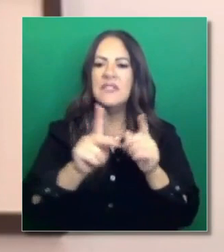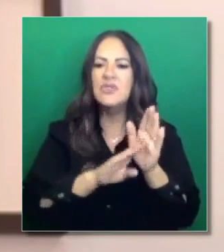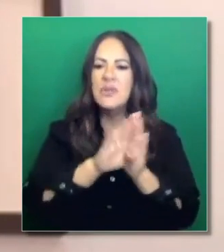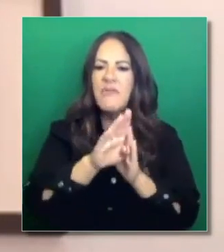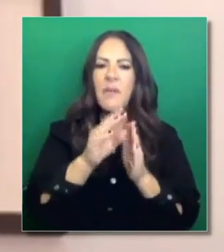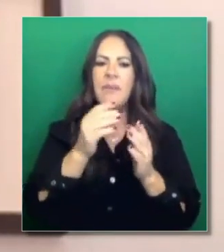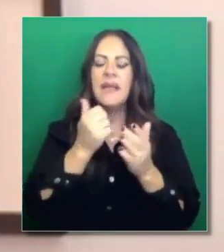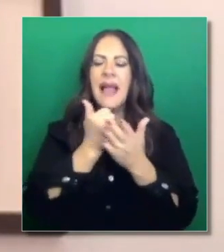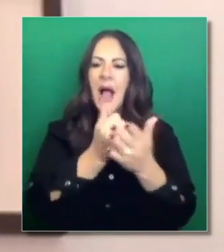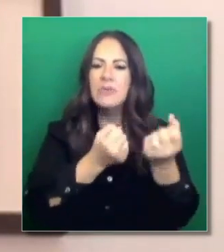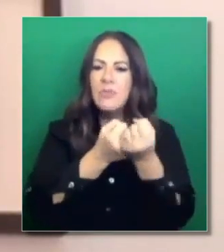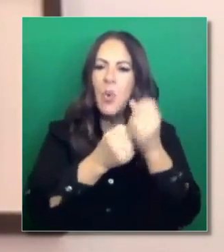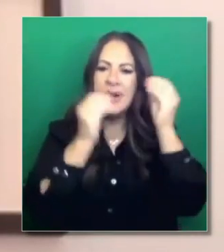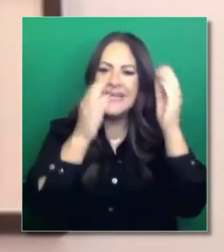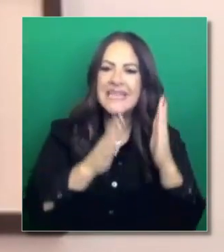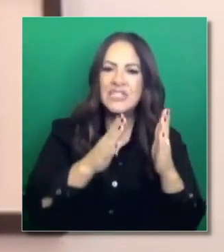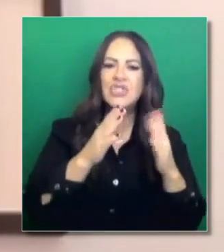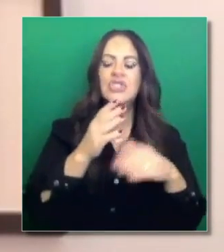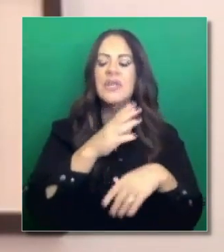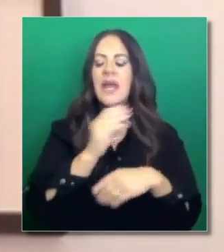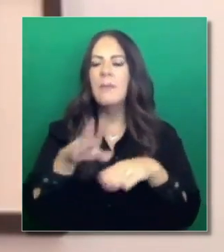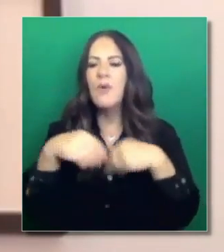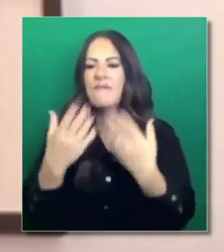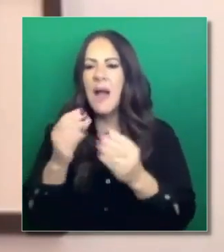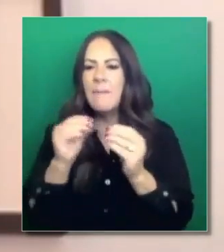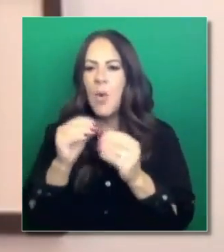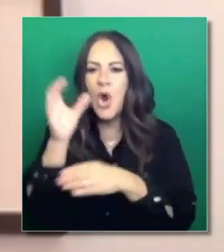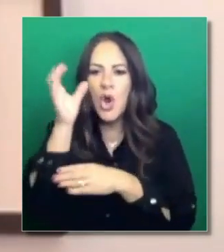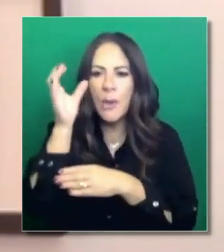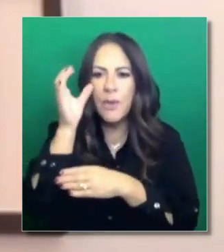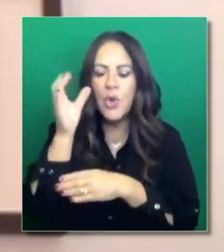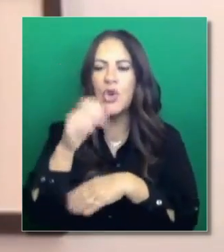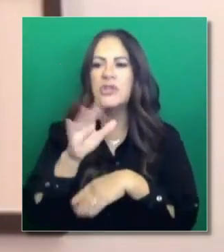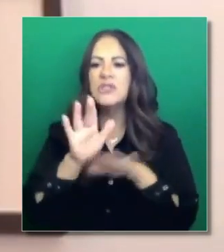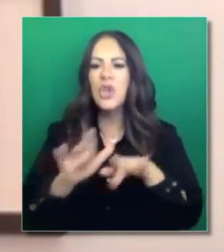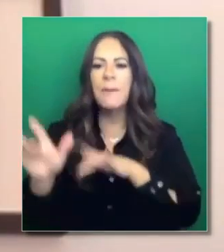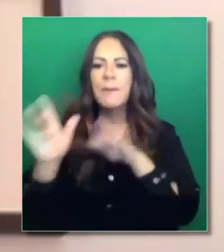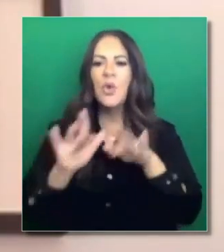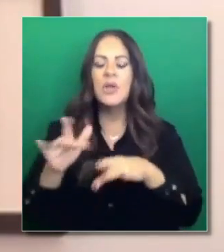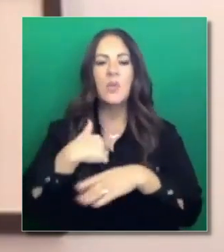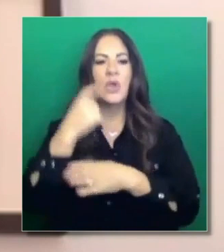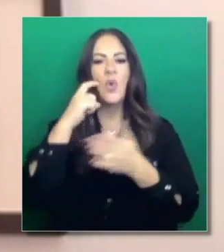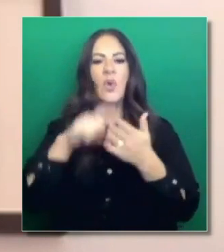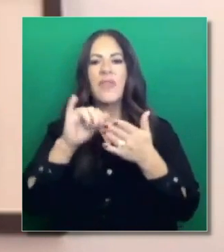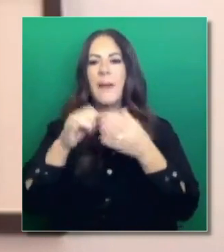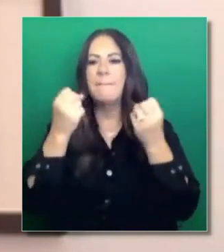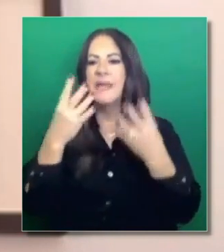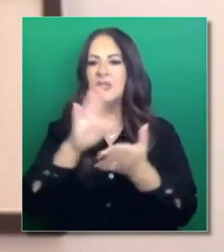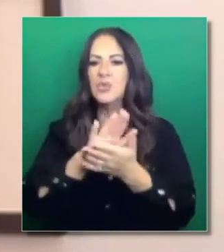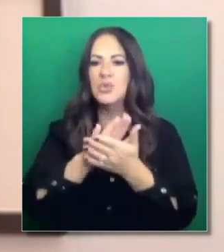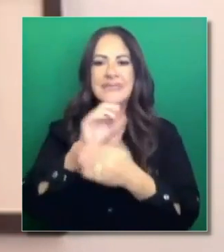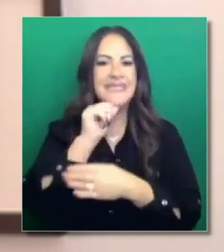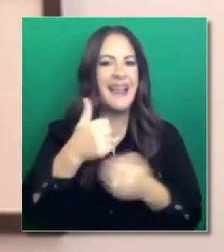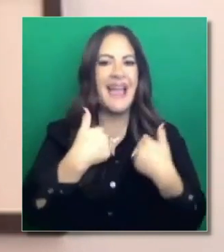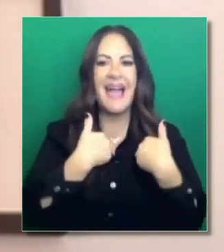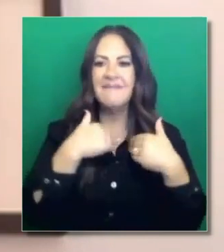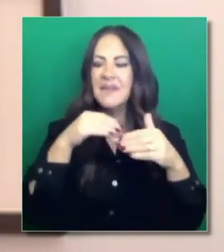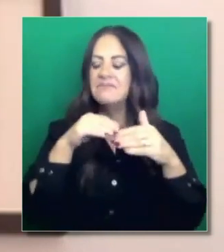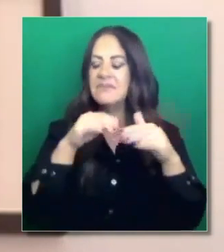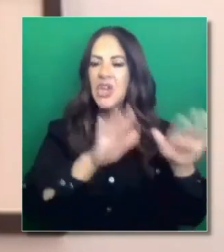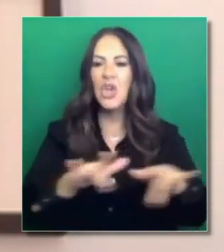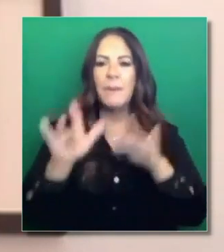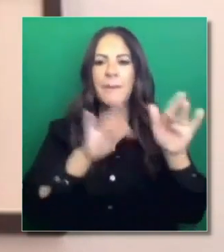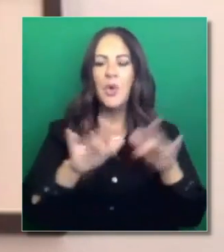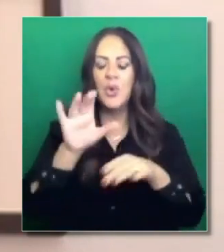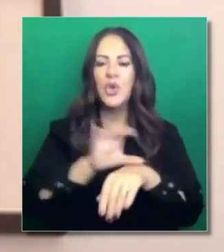making sure that our students have access to computers, something that we found out early on that many of our schools don't have access to computers. And of course, we're looking